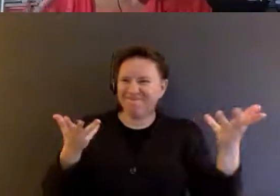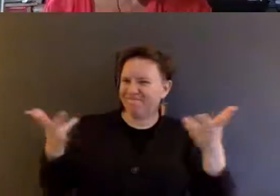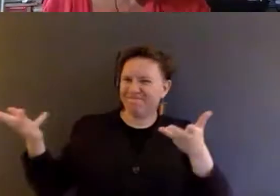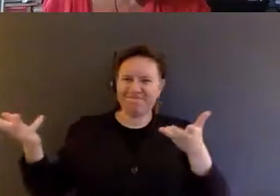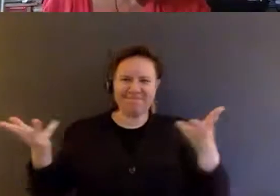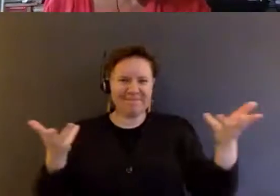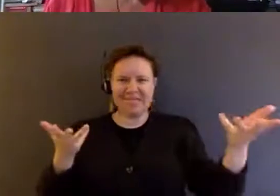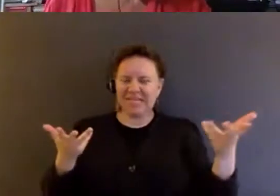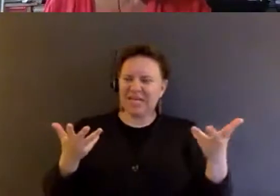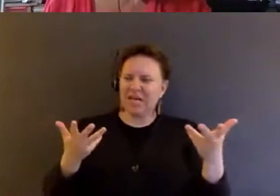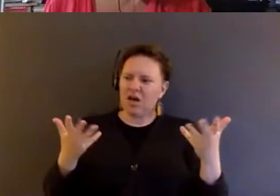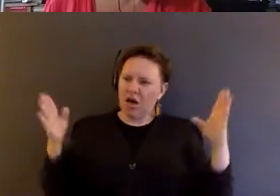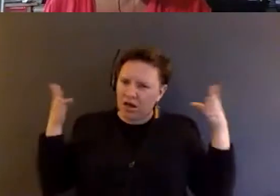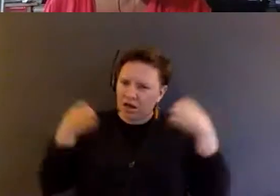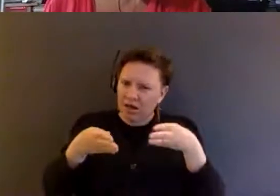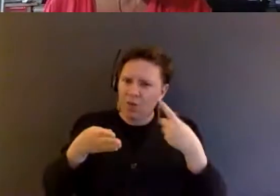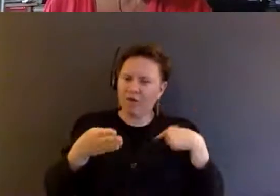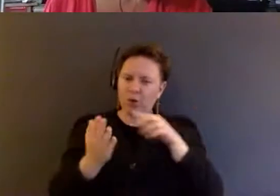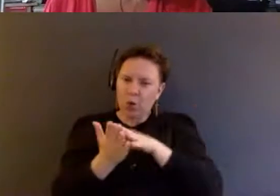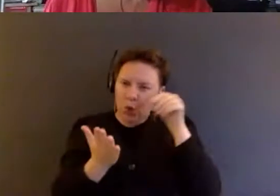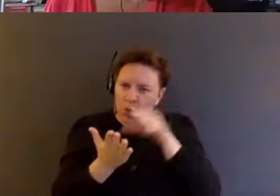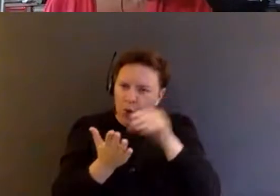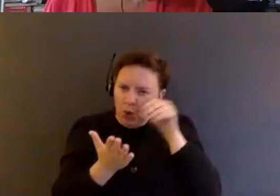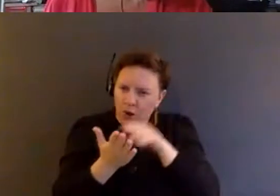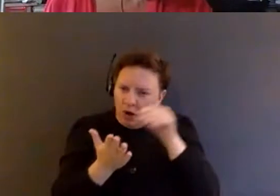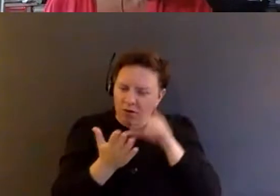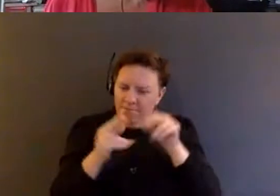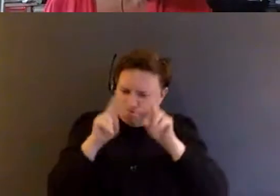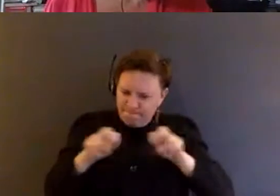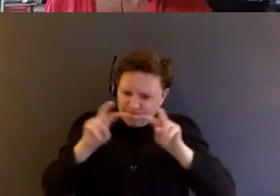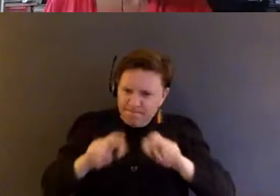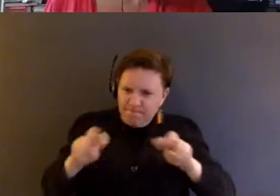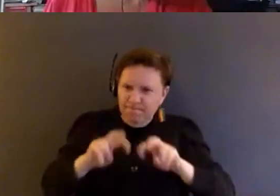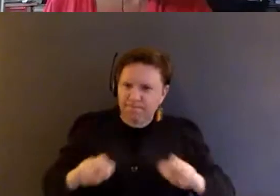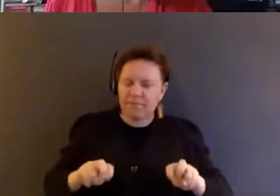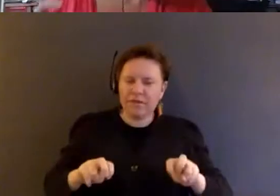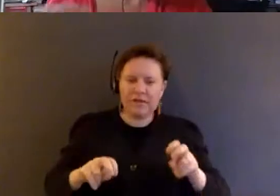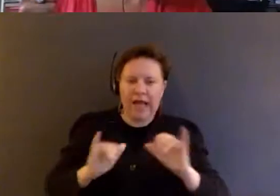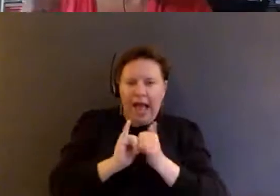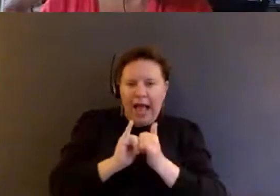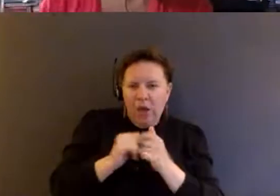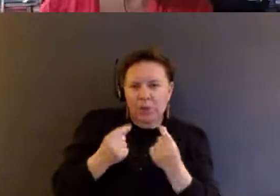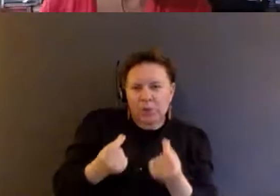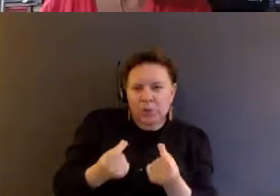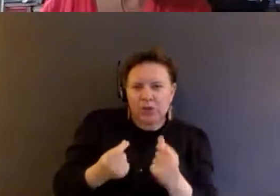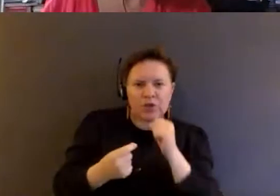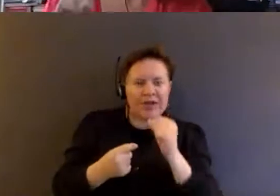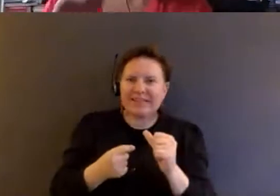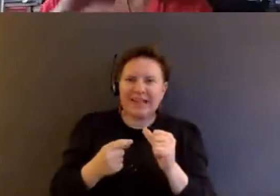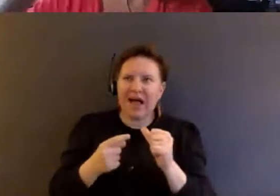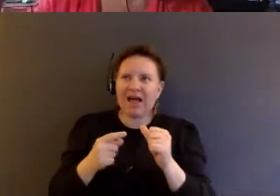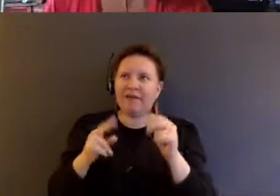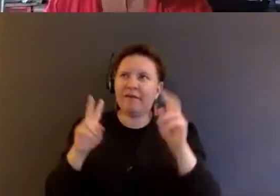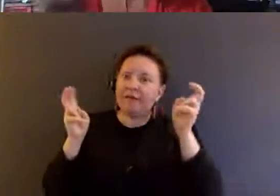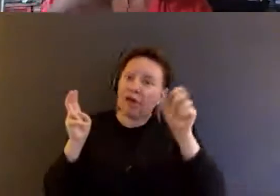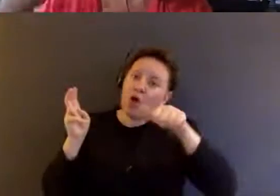us learning and scaling ourselves into doing those kinds of things. So it's not an alternative. It's